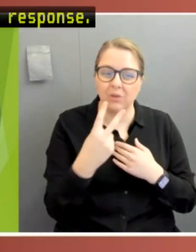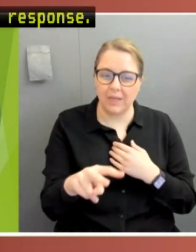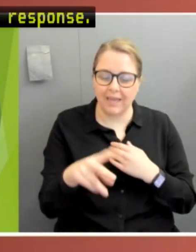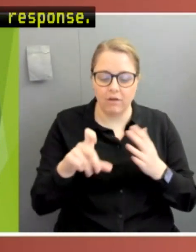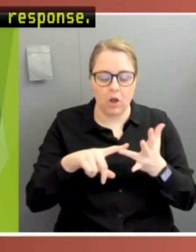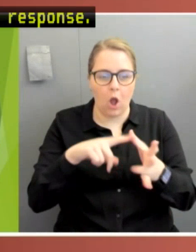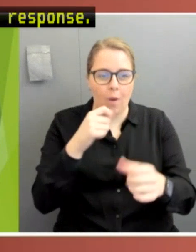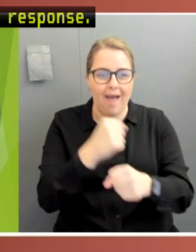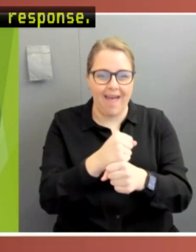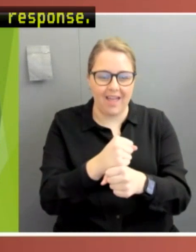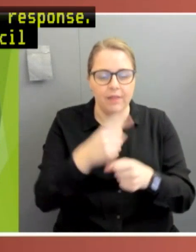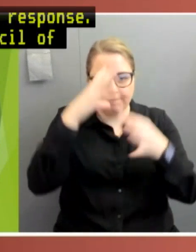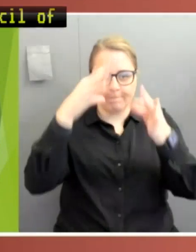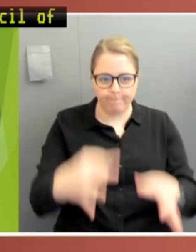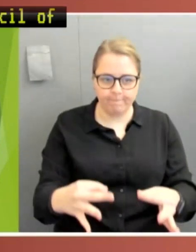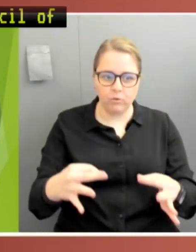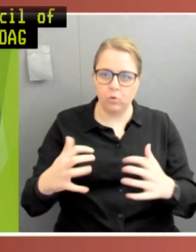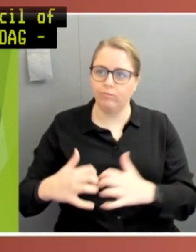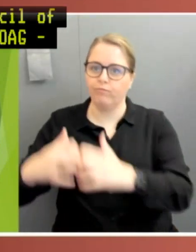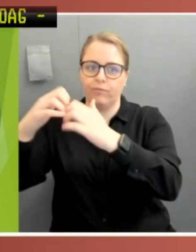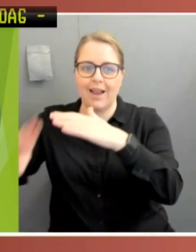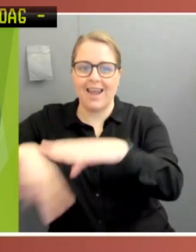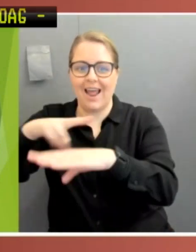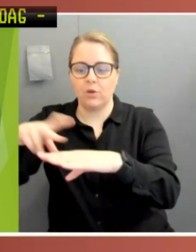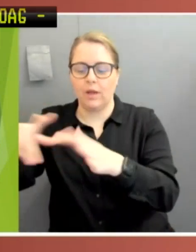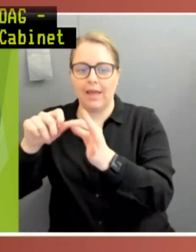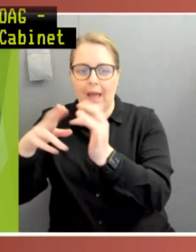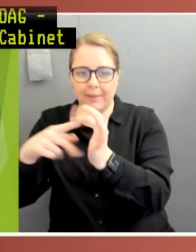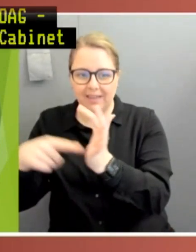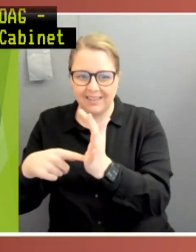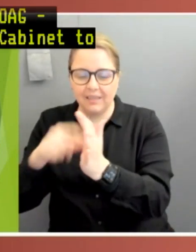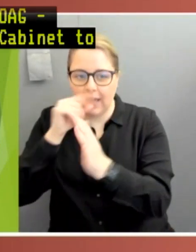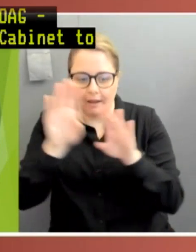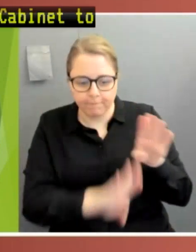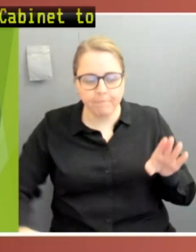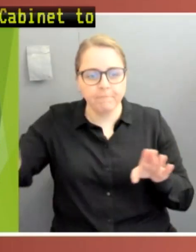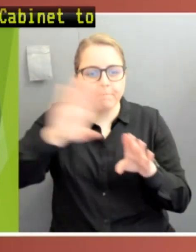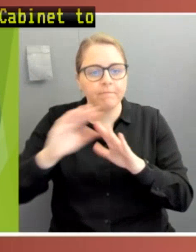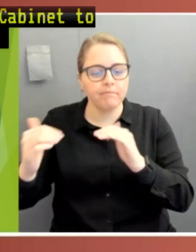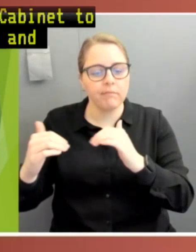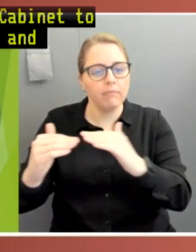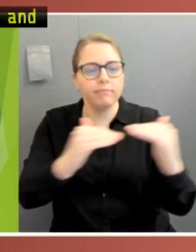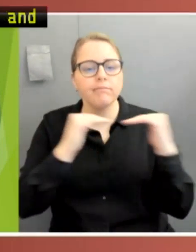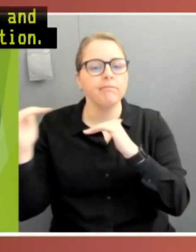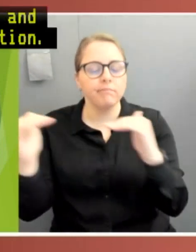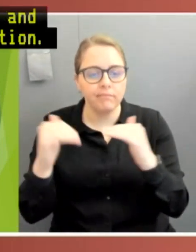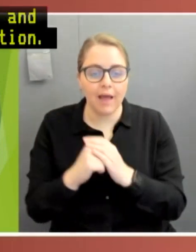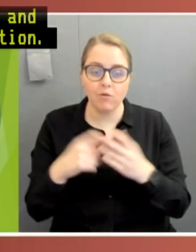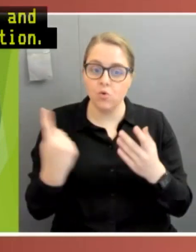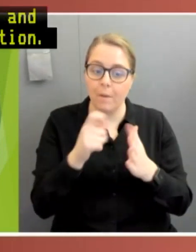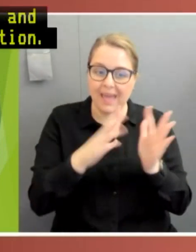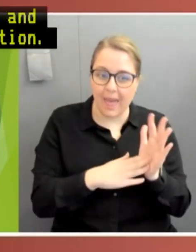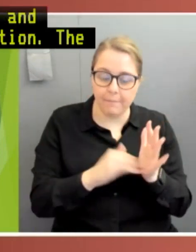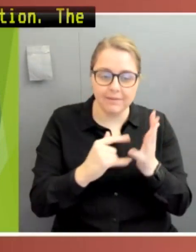form a National Cabinet to facilitate the cooperation and coordination across the Federation. The National Cabinet comprised the Prime Minister, State Premiers and